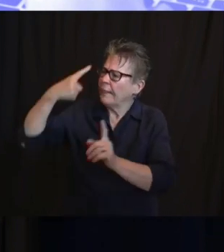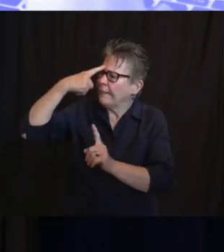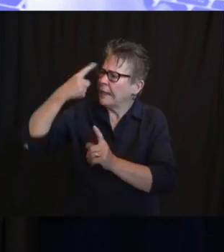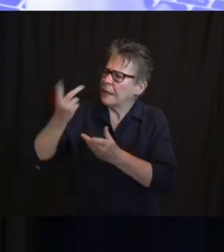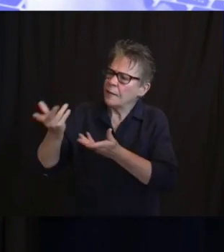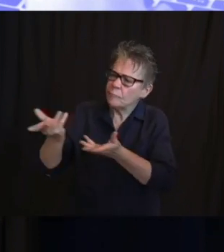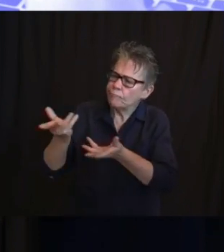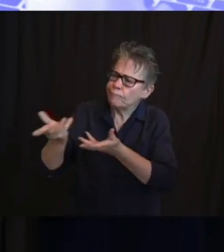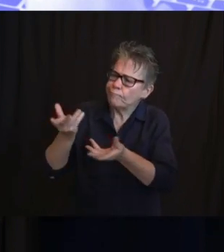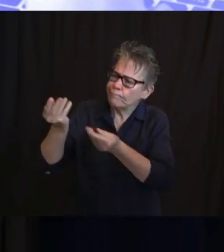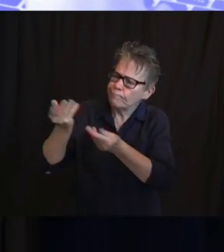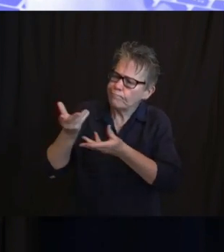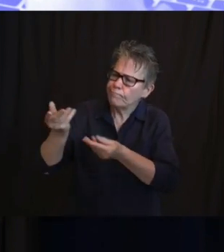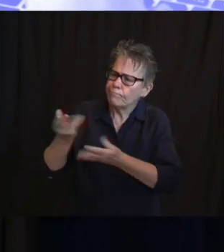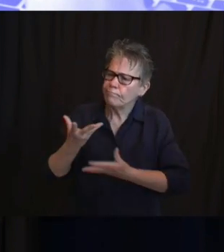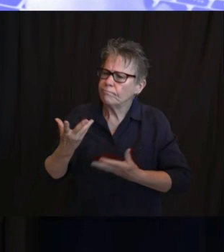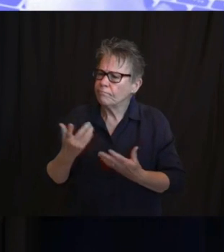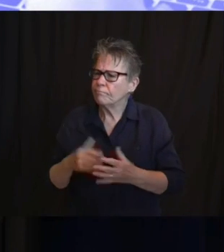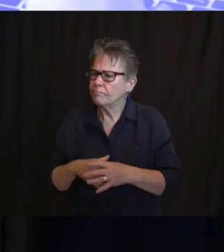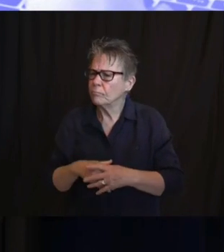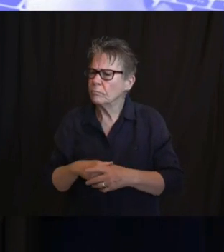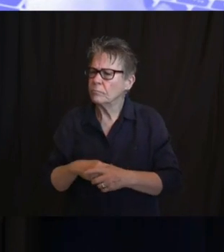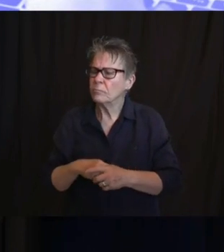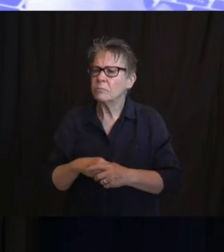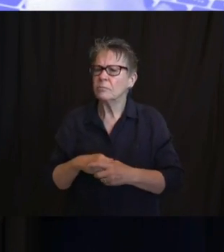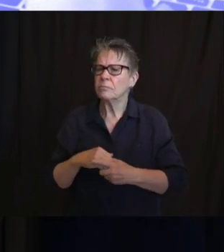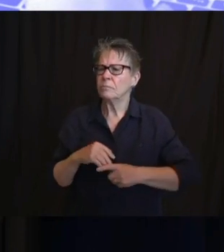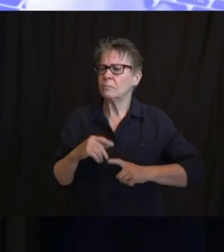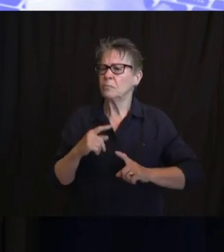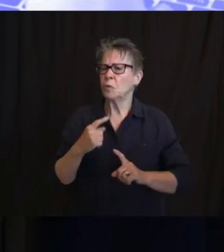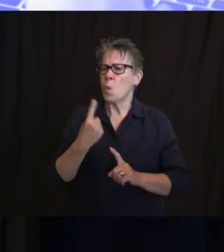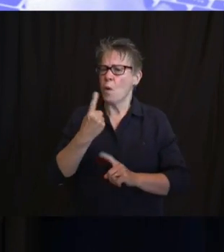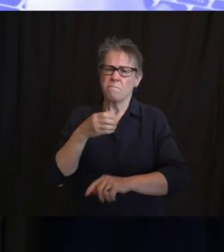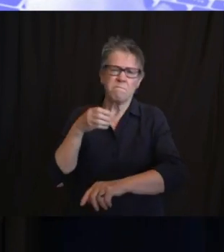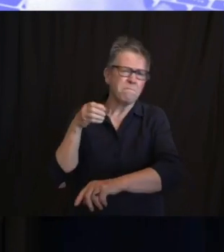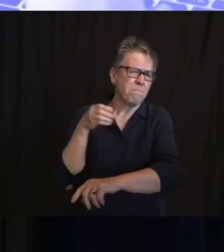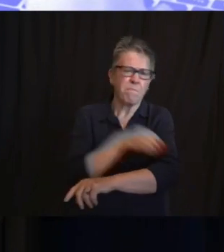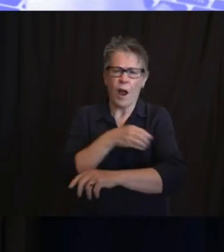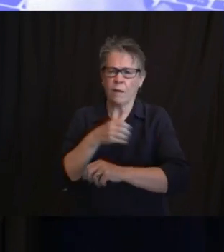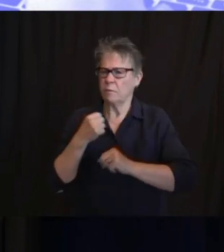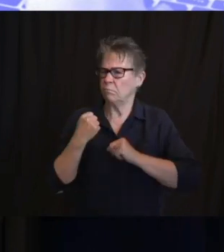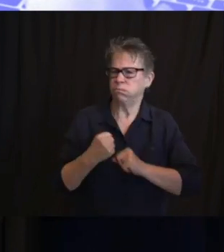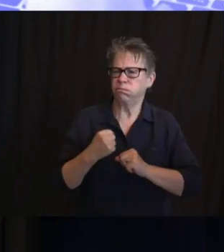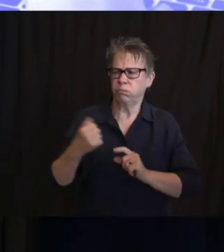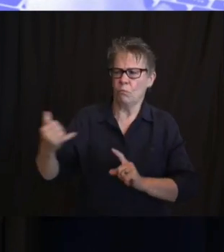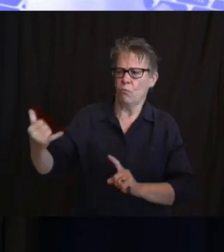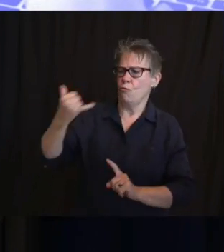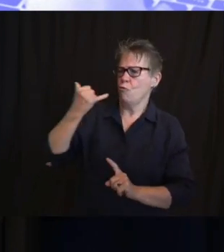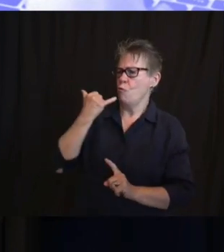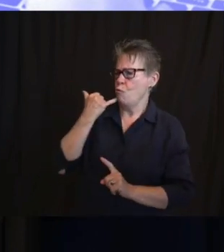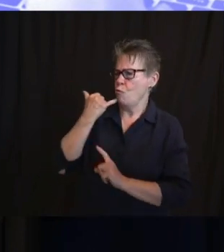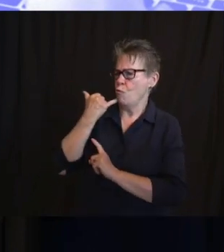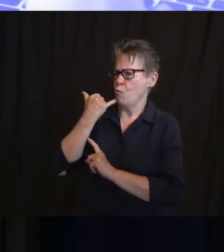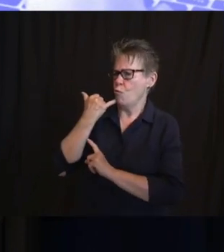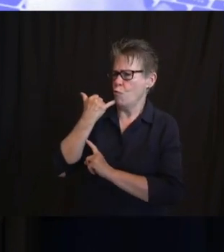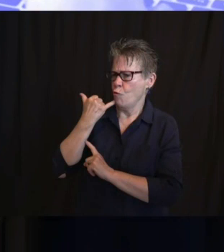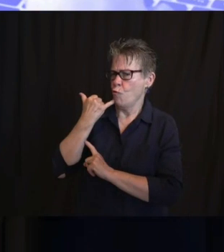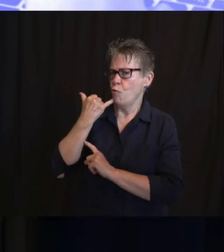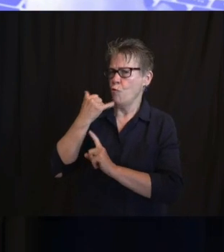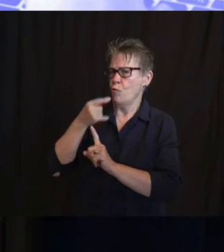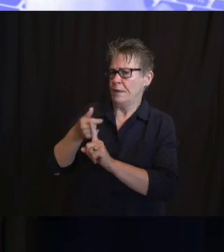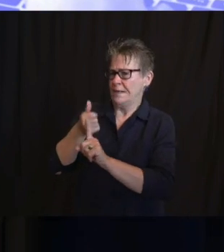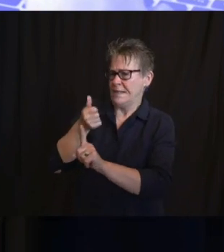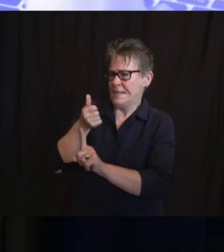Jersey State Police who was honestly struggling with being black and being in law